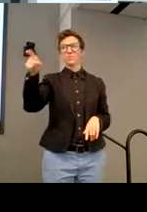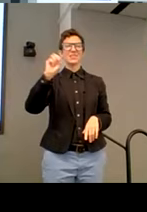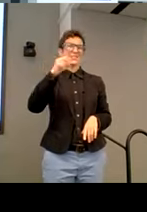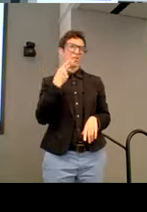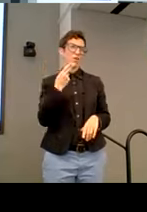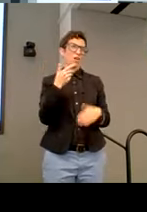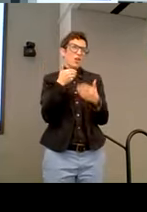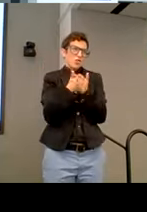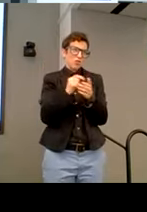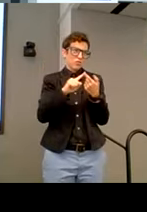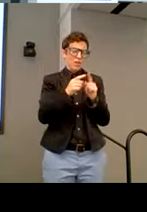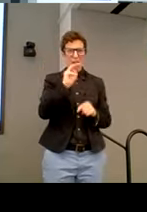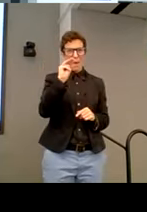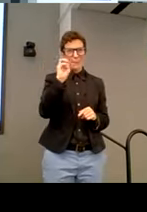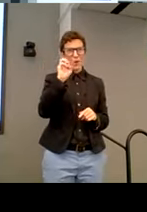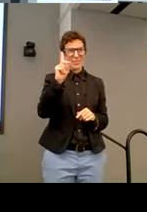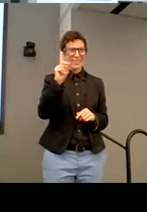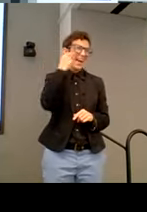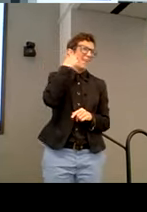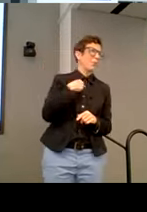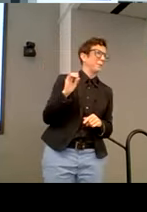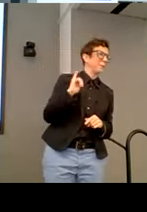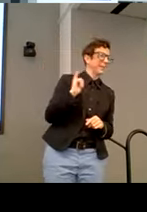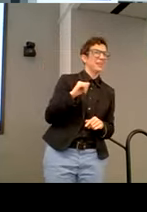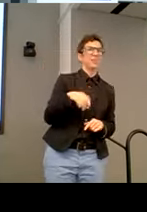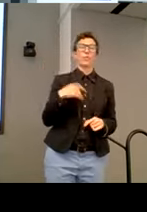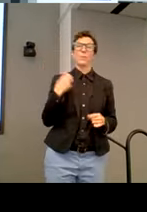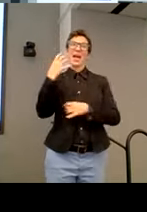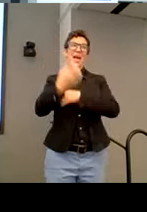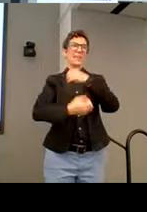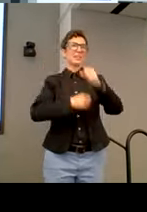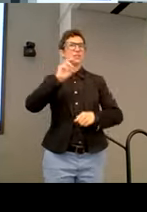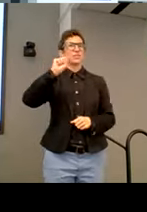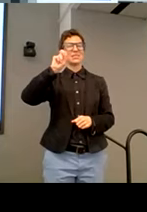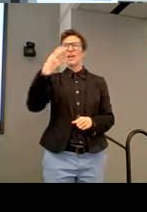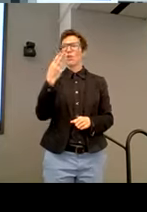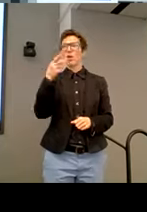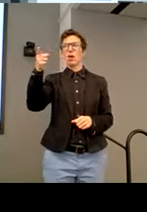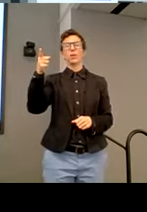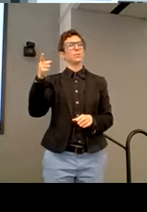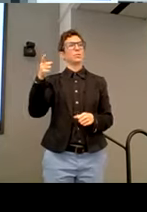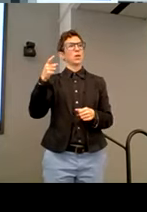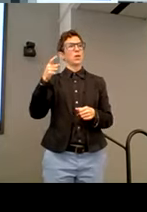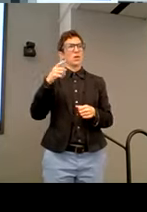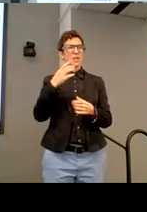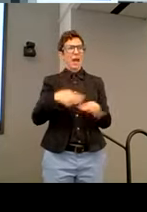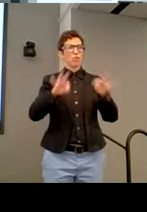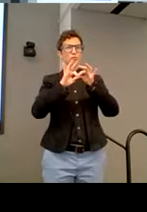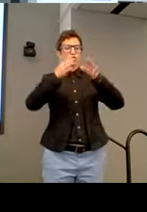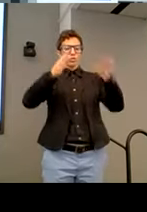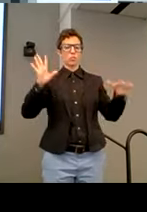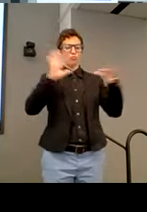friend of MOD and of me. Um, for years, she's served as a critical bridge between